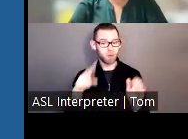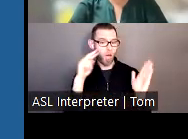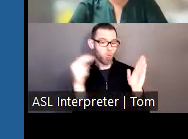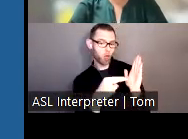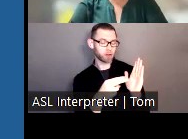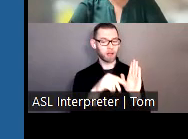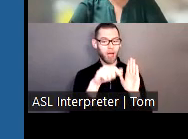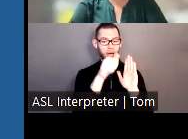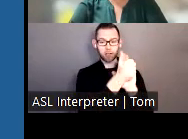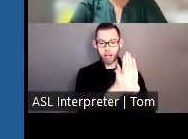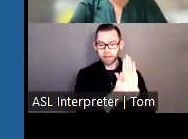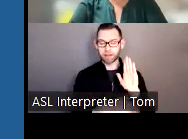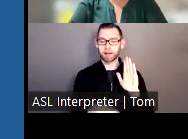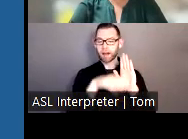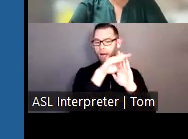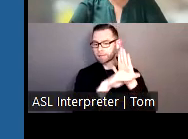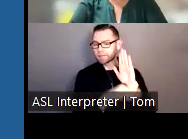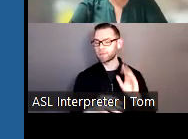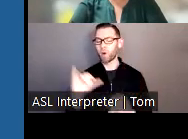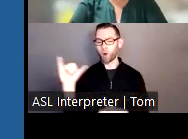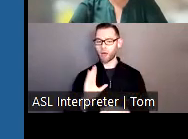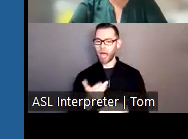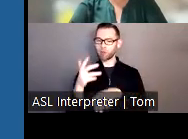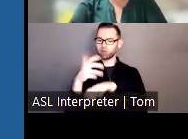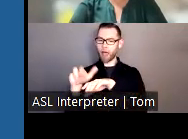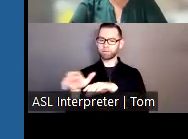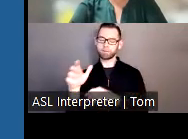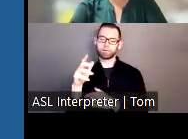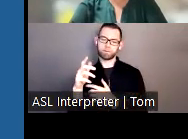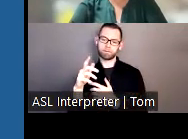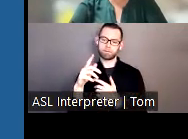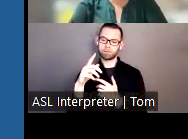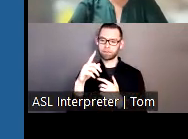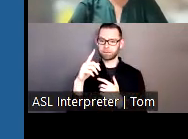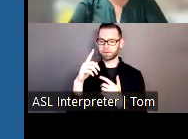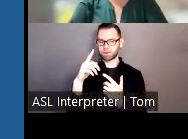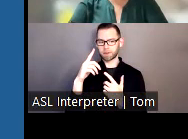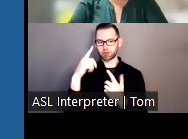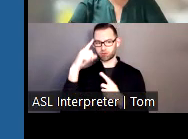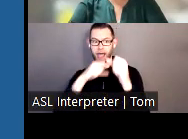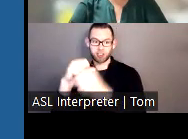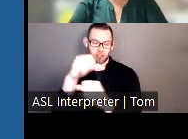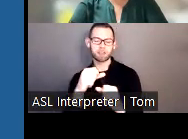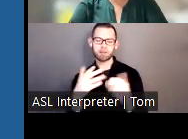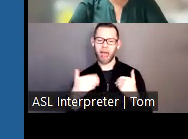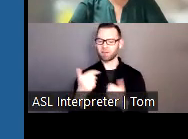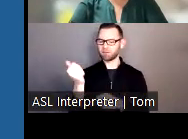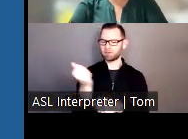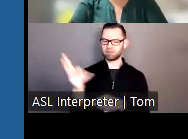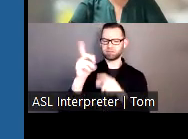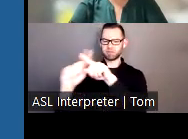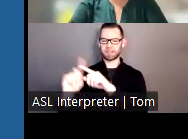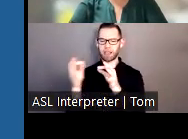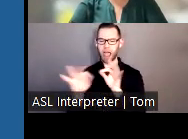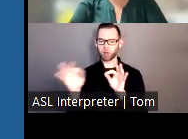well as the draft environmental justice strategy in multiple languages on our website. I will put the